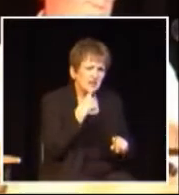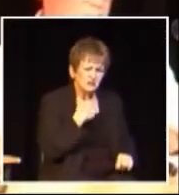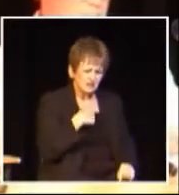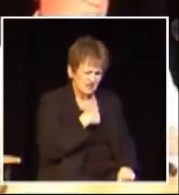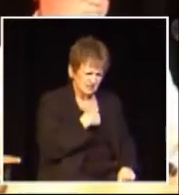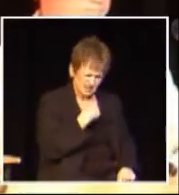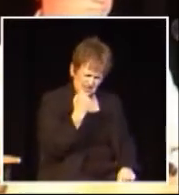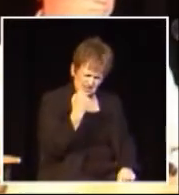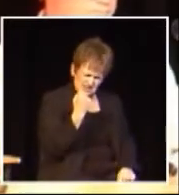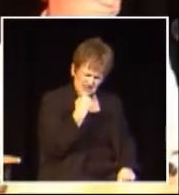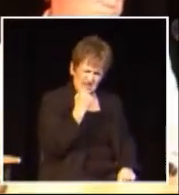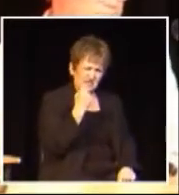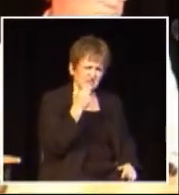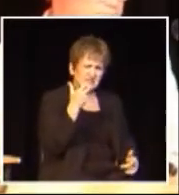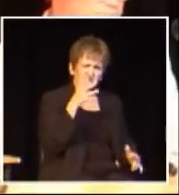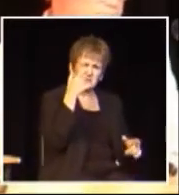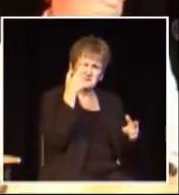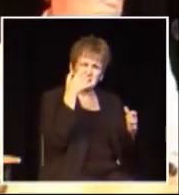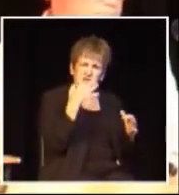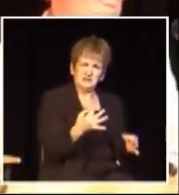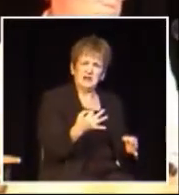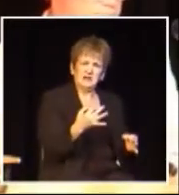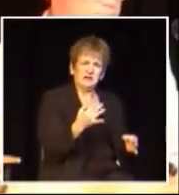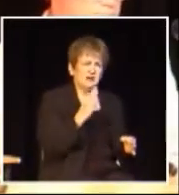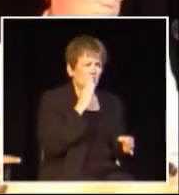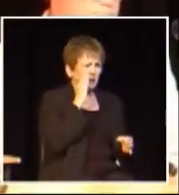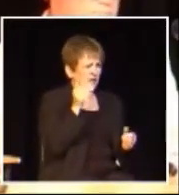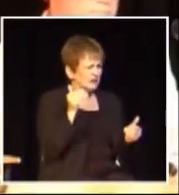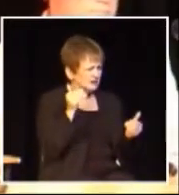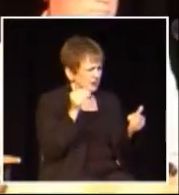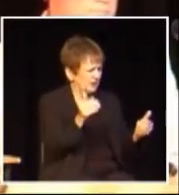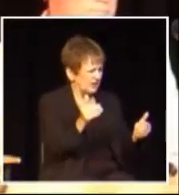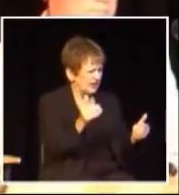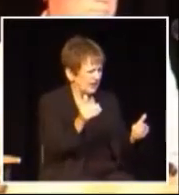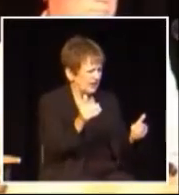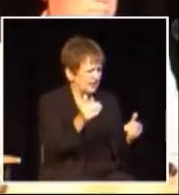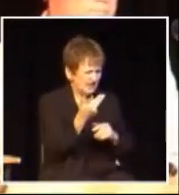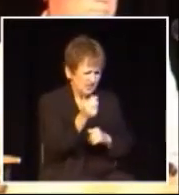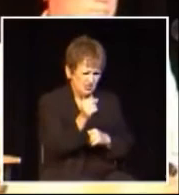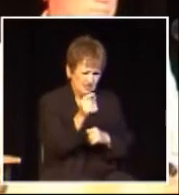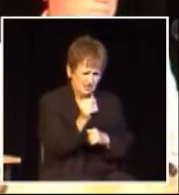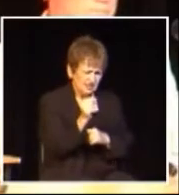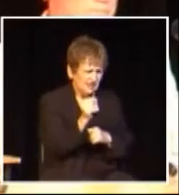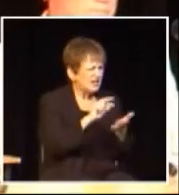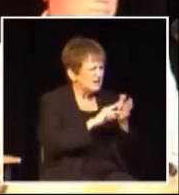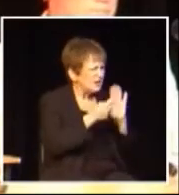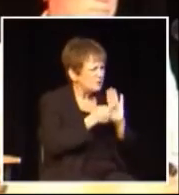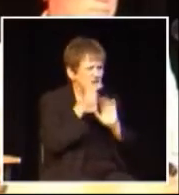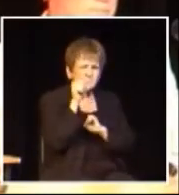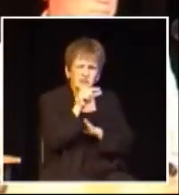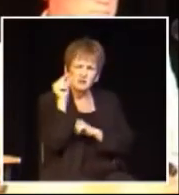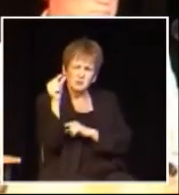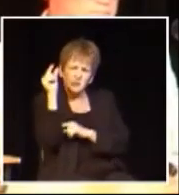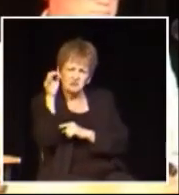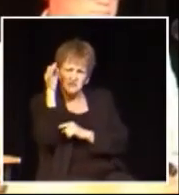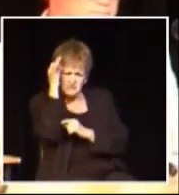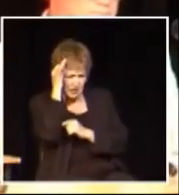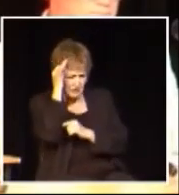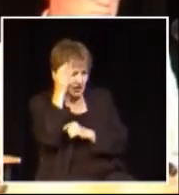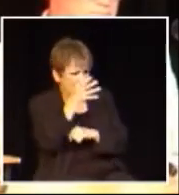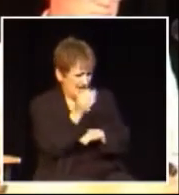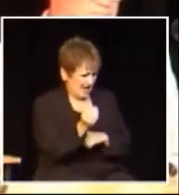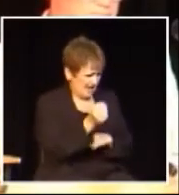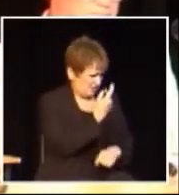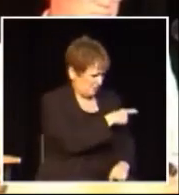when we were told yes there had been an agreement reached between the government of Canada and the government of